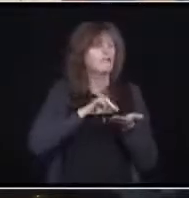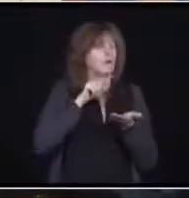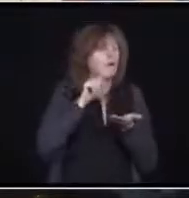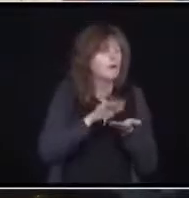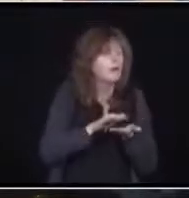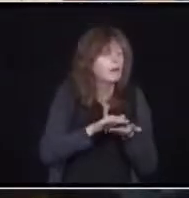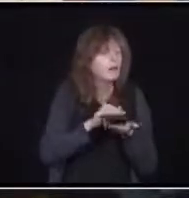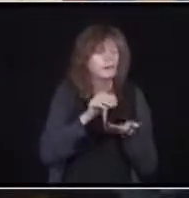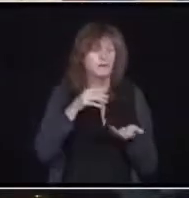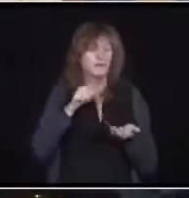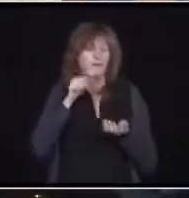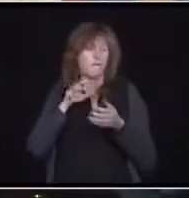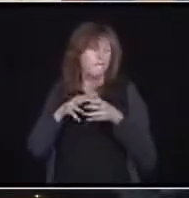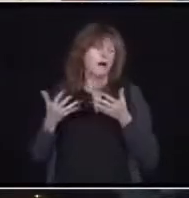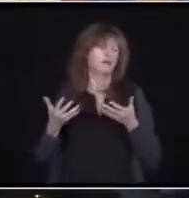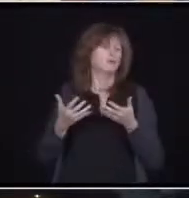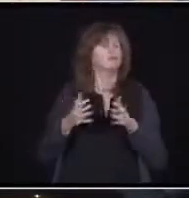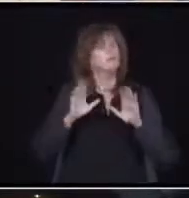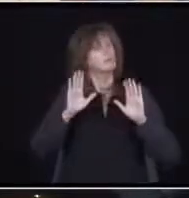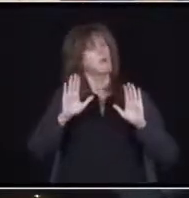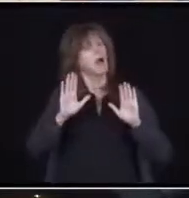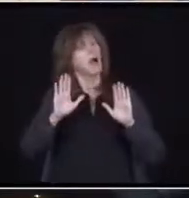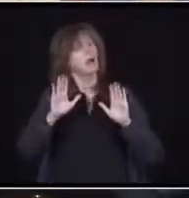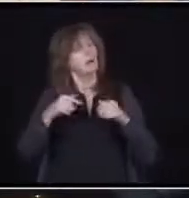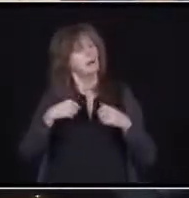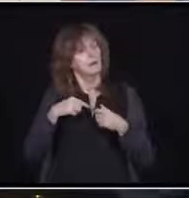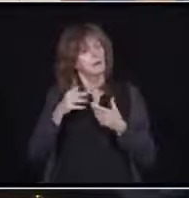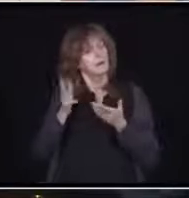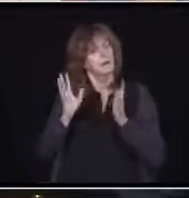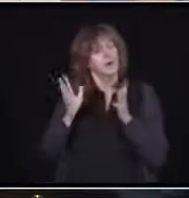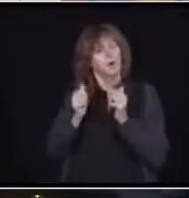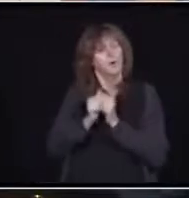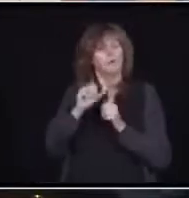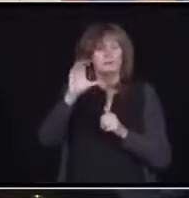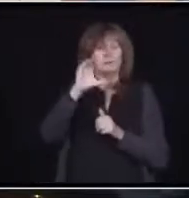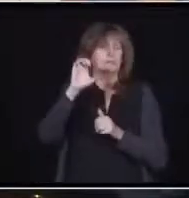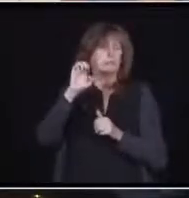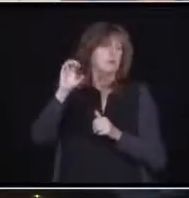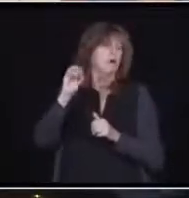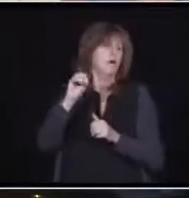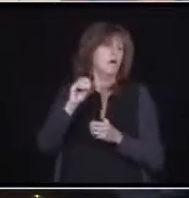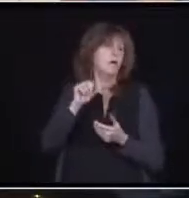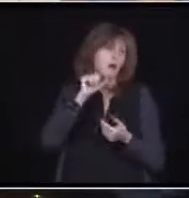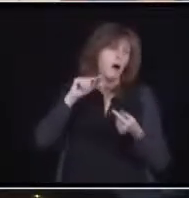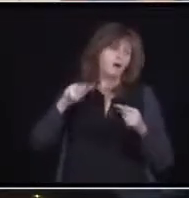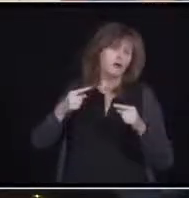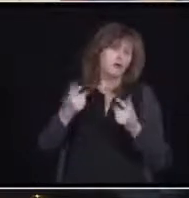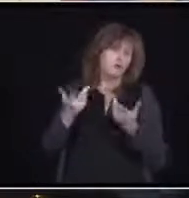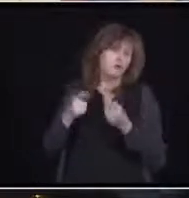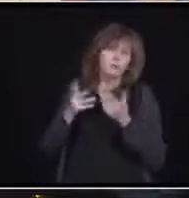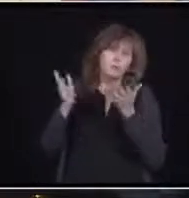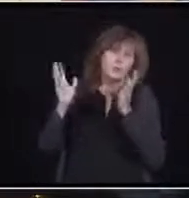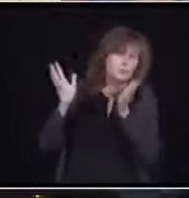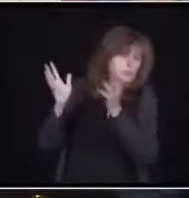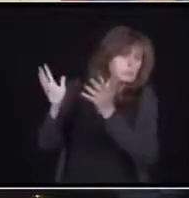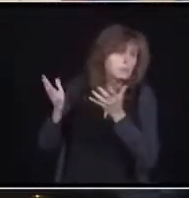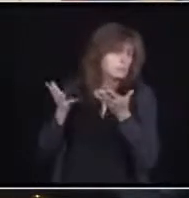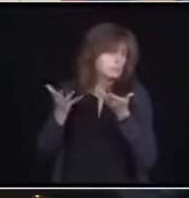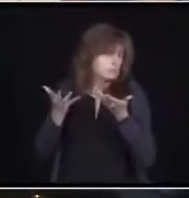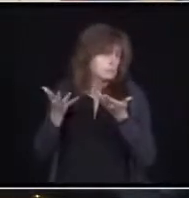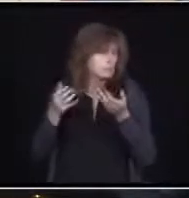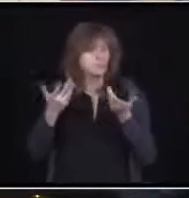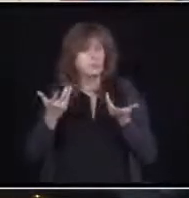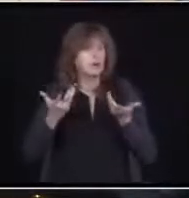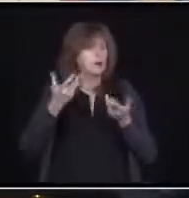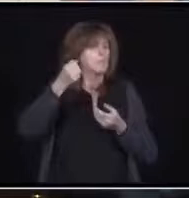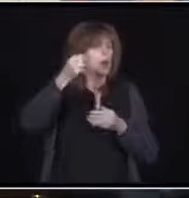I speak to them. And see what their answer is. It doesn't hurt. If someone could, you know, put milk on sale right across the board. Maybe coordinate